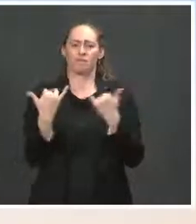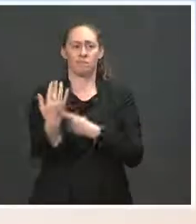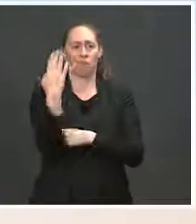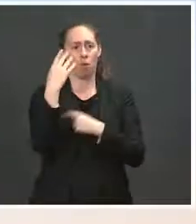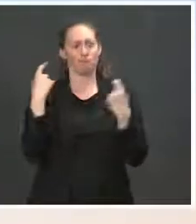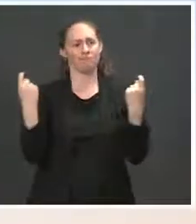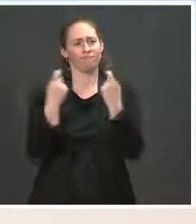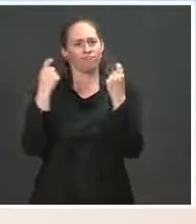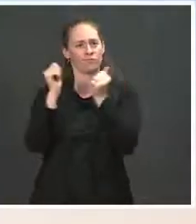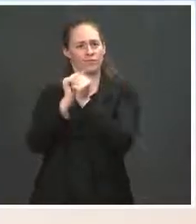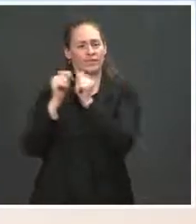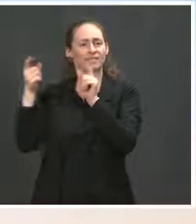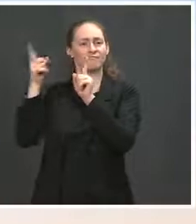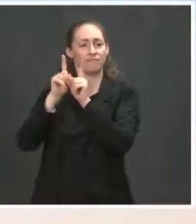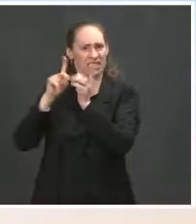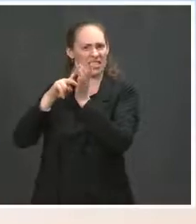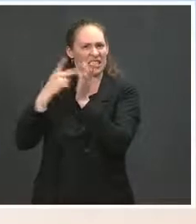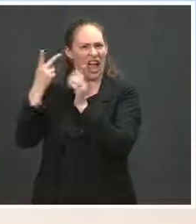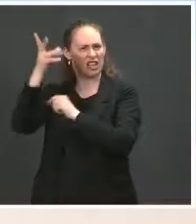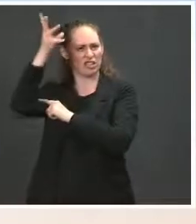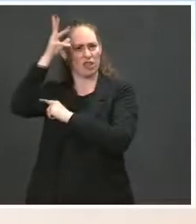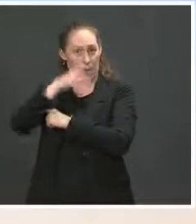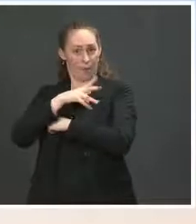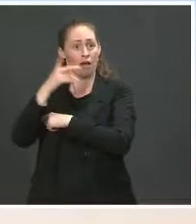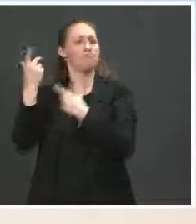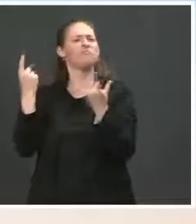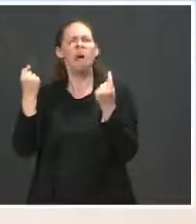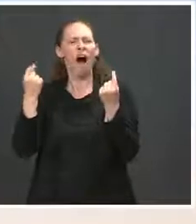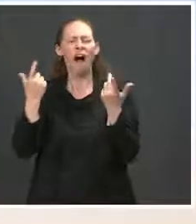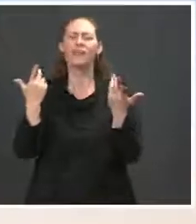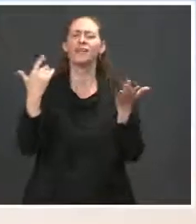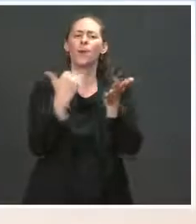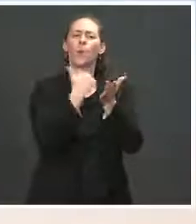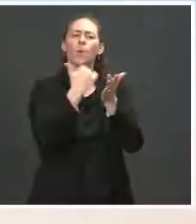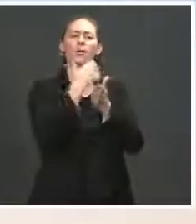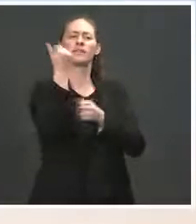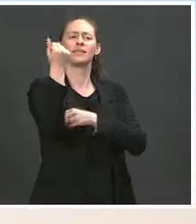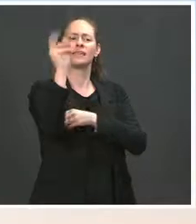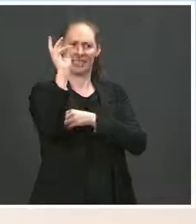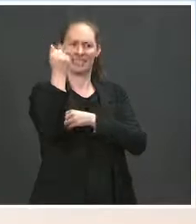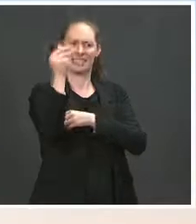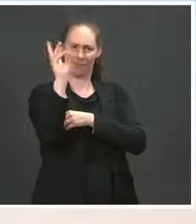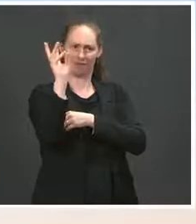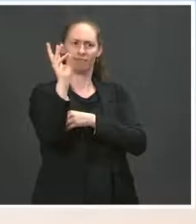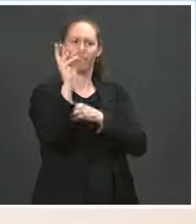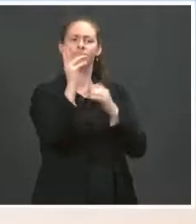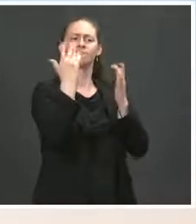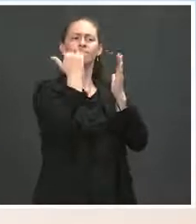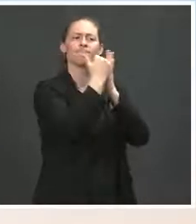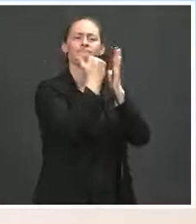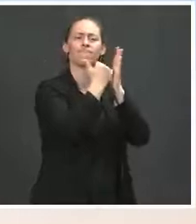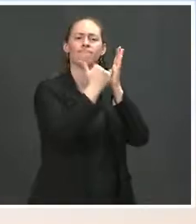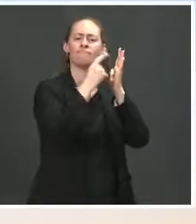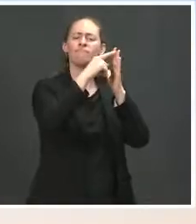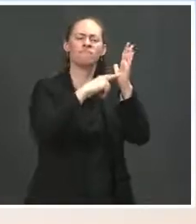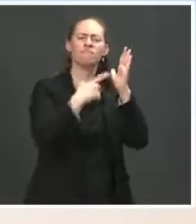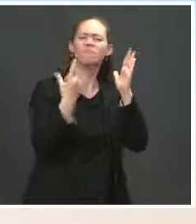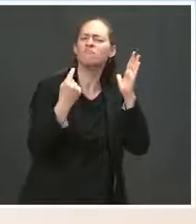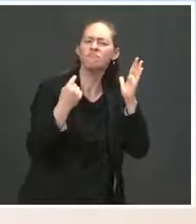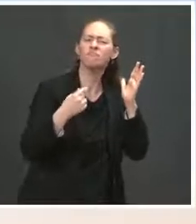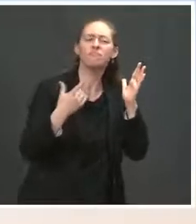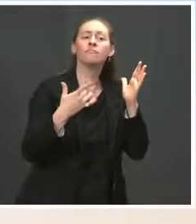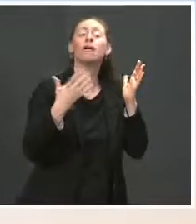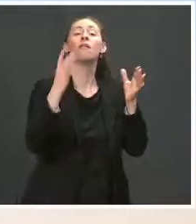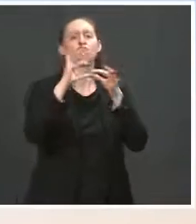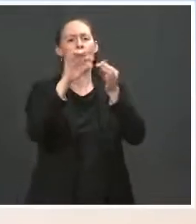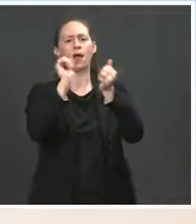We announced 16 new listings to the Underground Railroad Network to Freedom program. Our park system is our nation's storyteller,